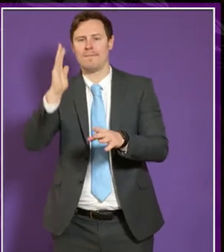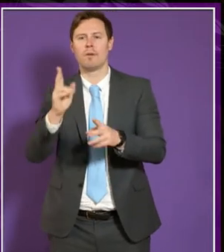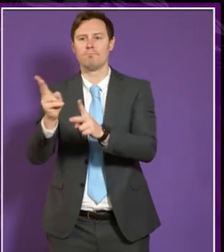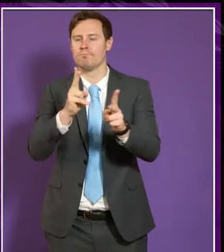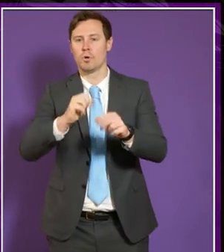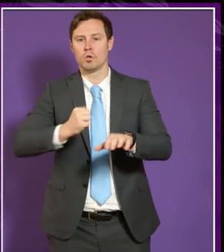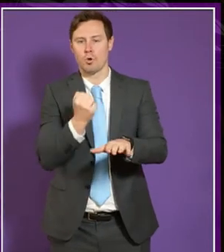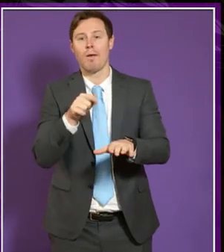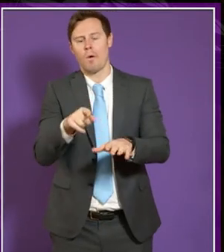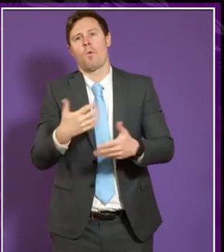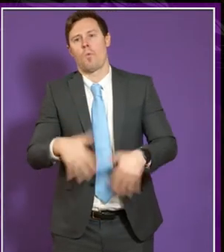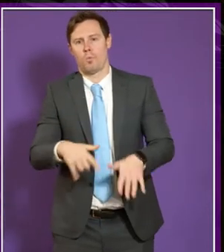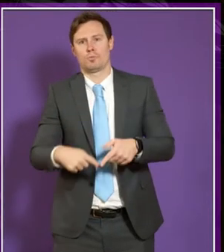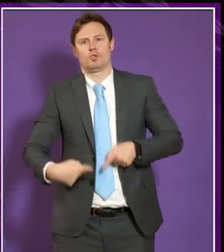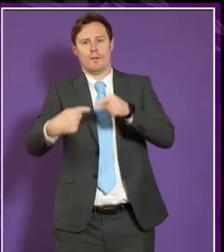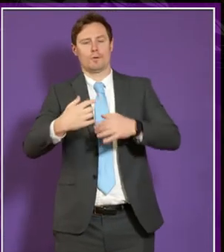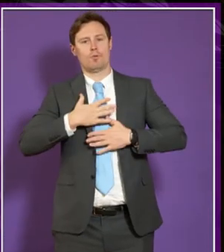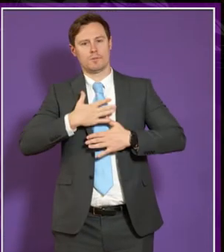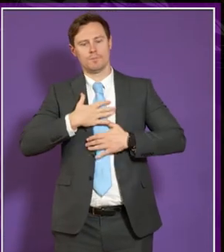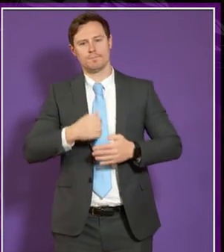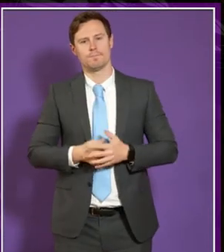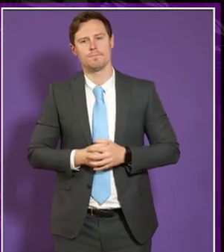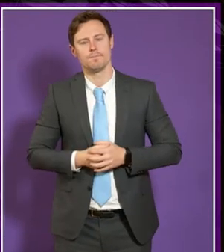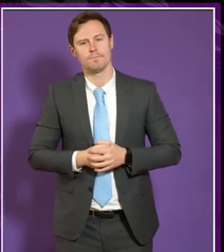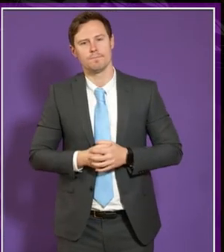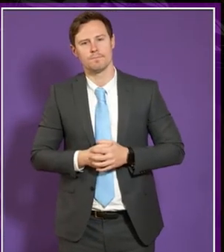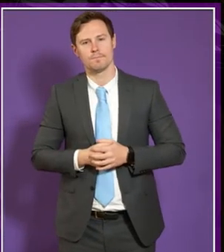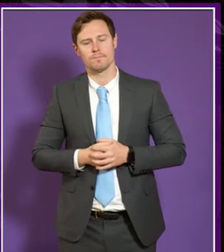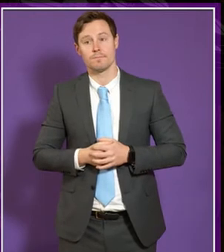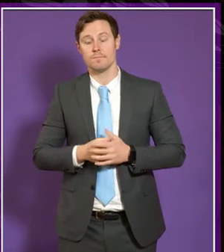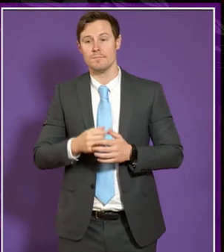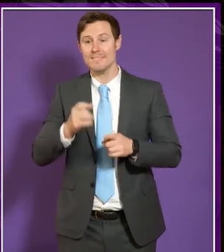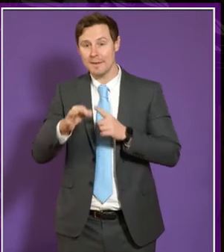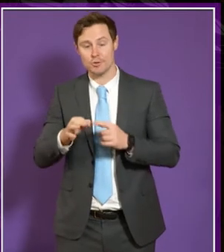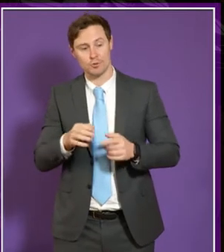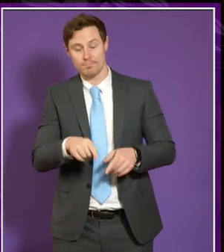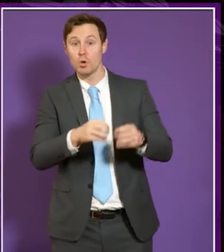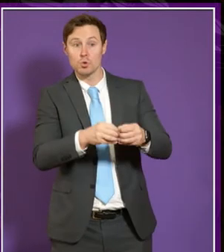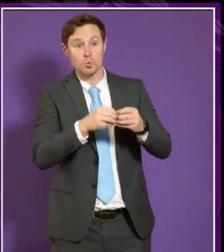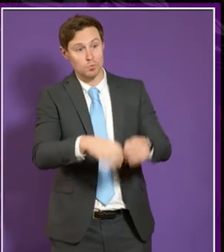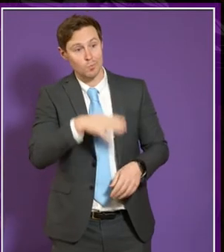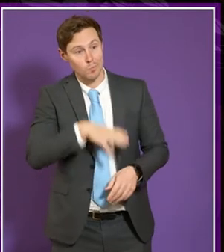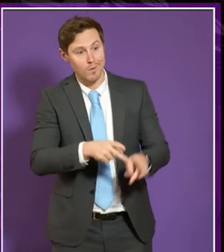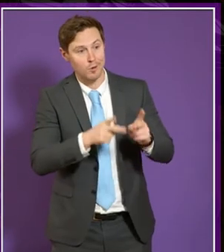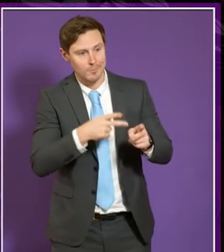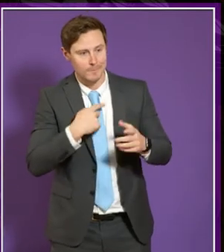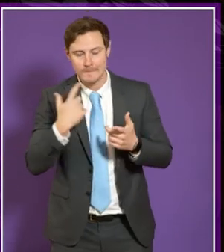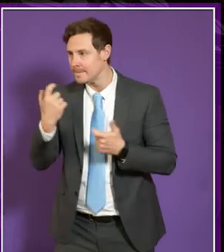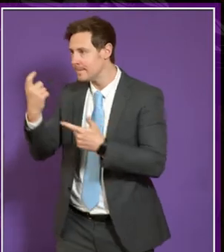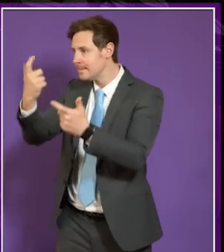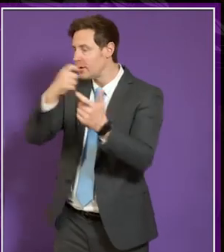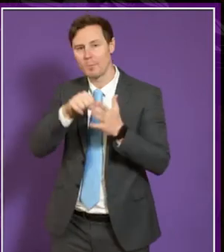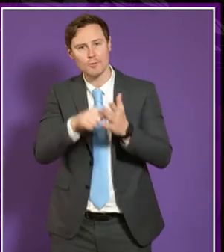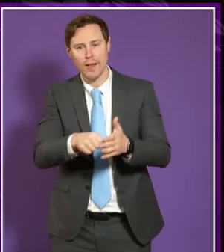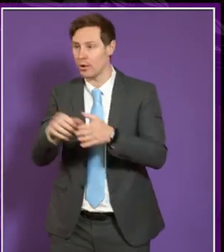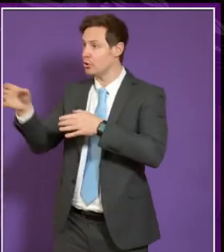that that presents a real challenge um for students that would require those services um if they're coming to